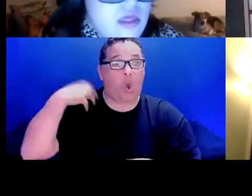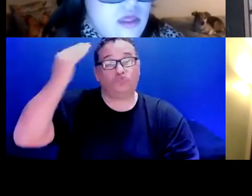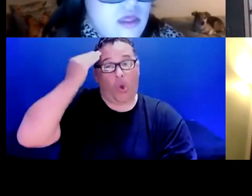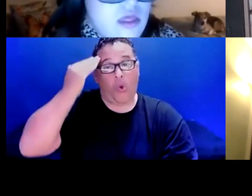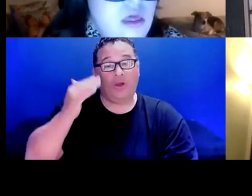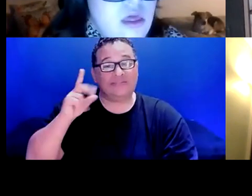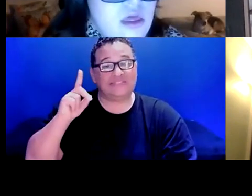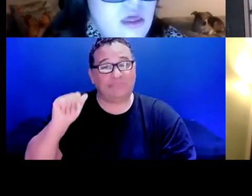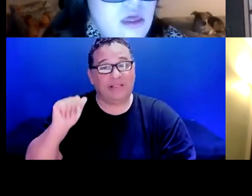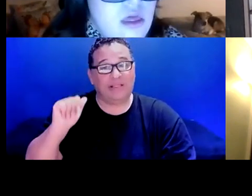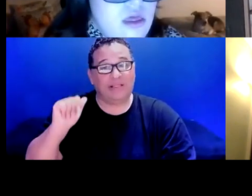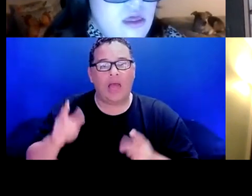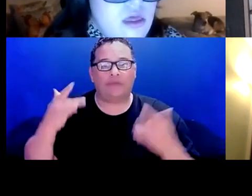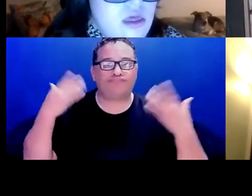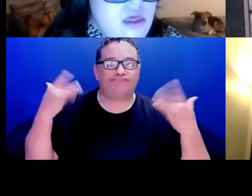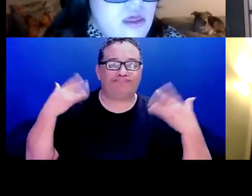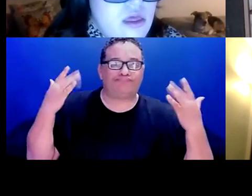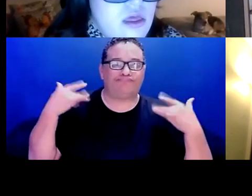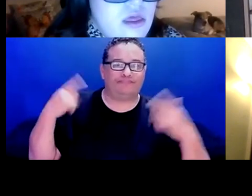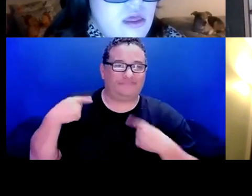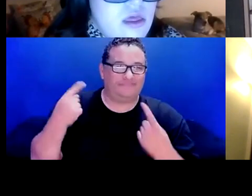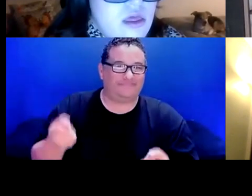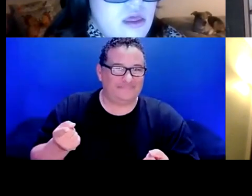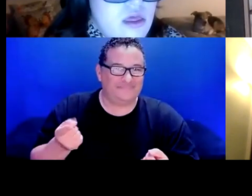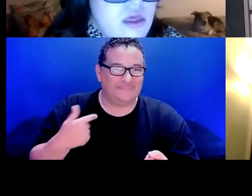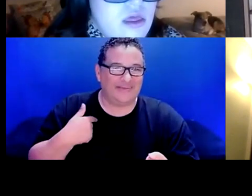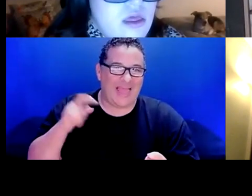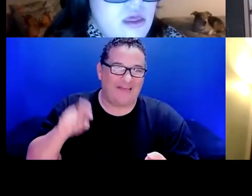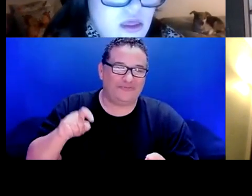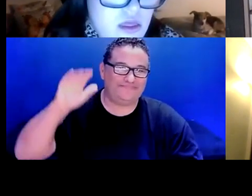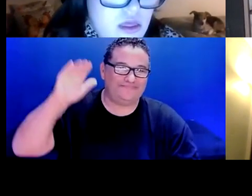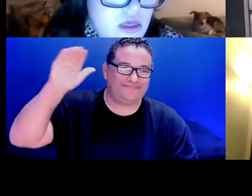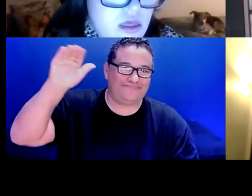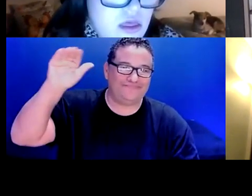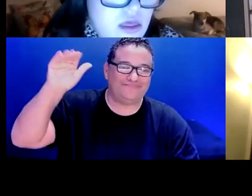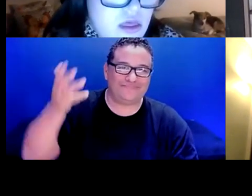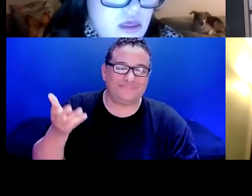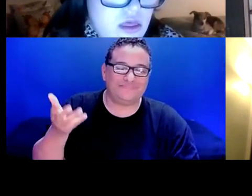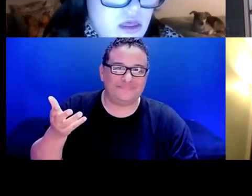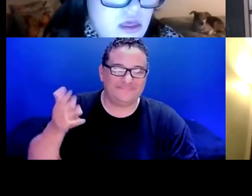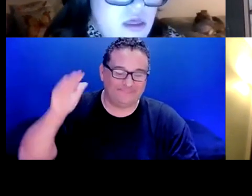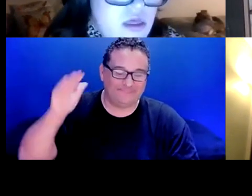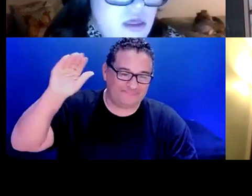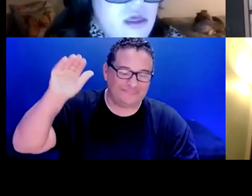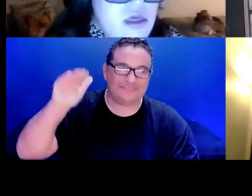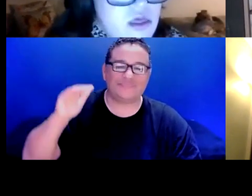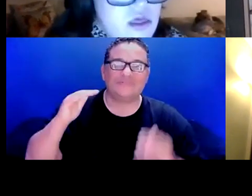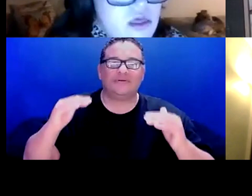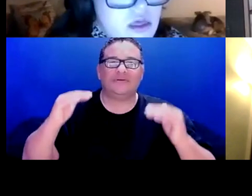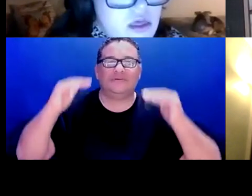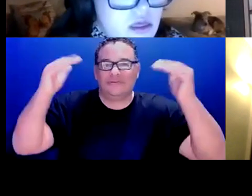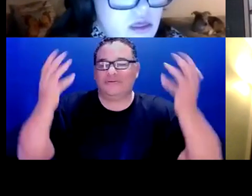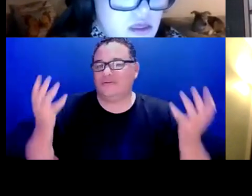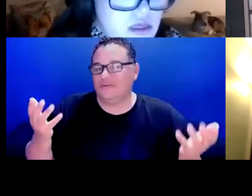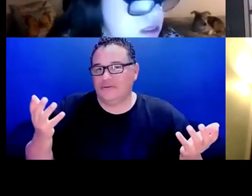anything. So that's where I've had to, to escalate because, you know,